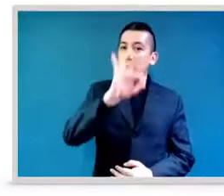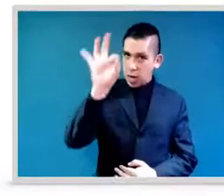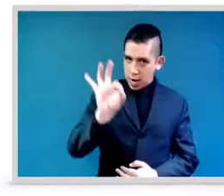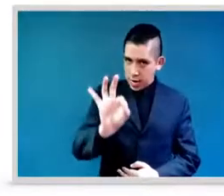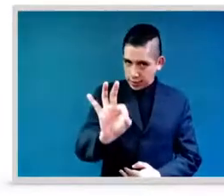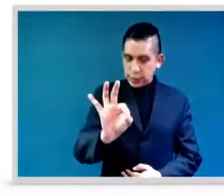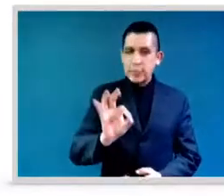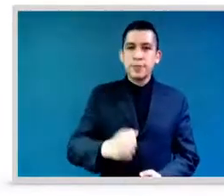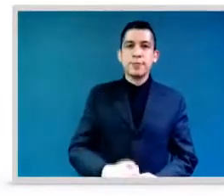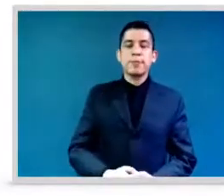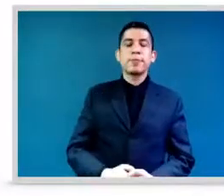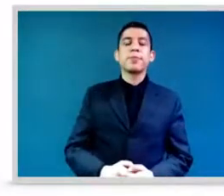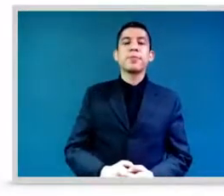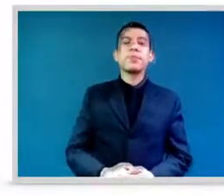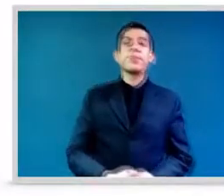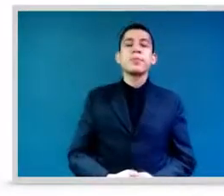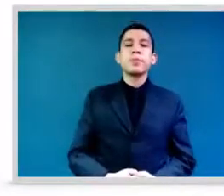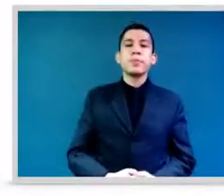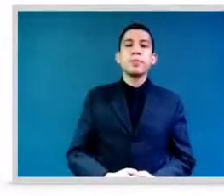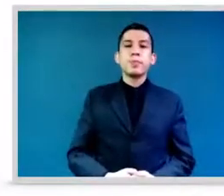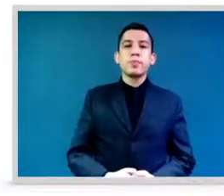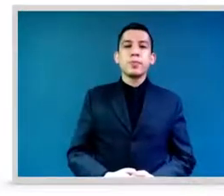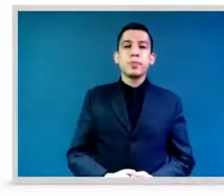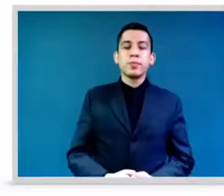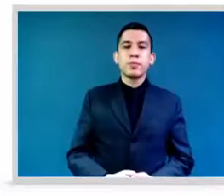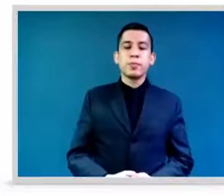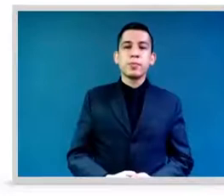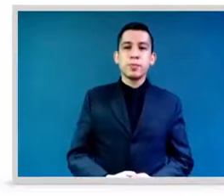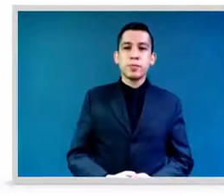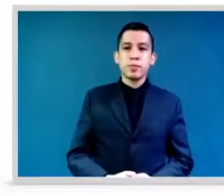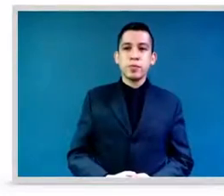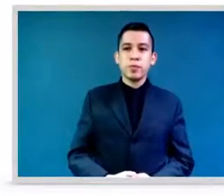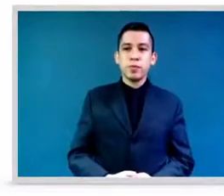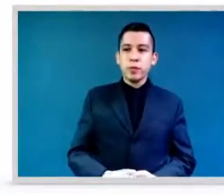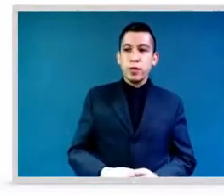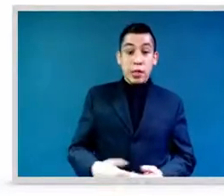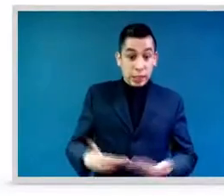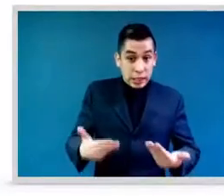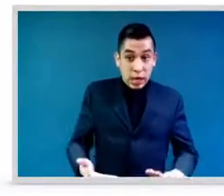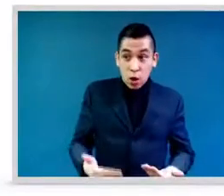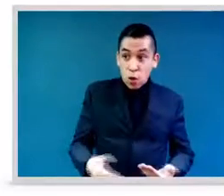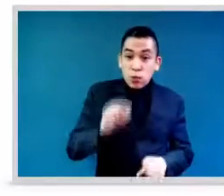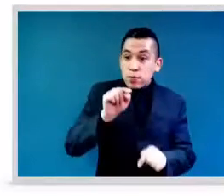do not look like us? Simply why? Thank you. Inez Yabar.